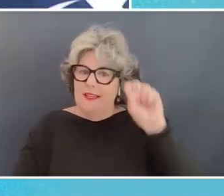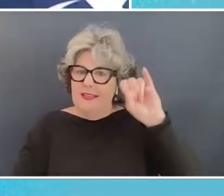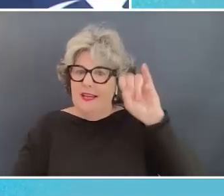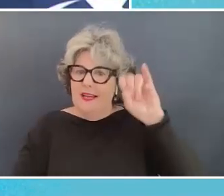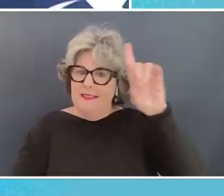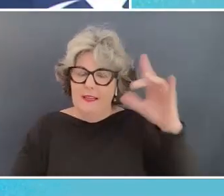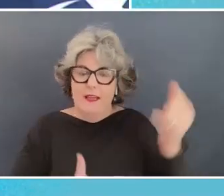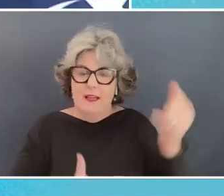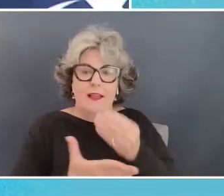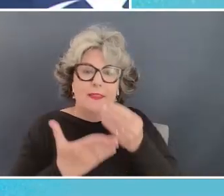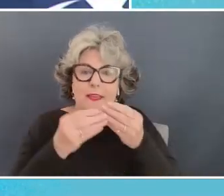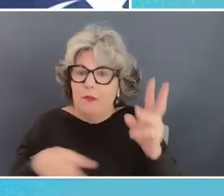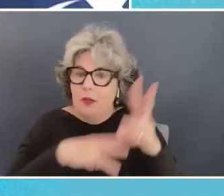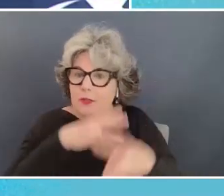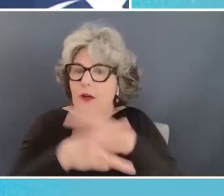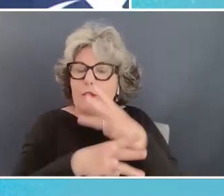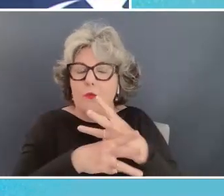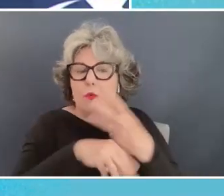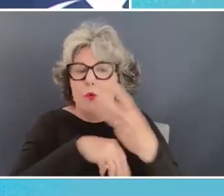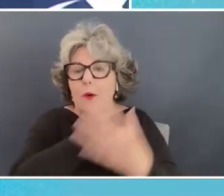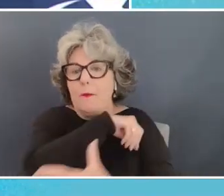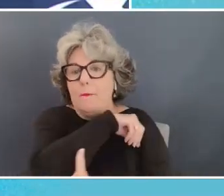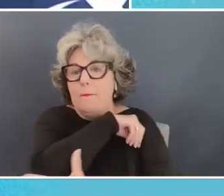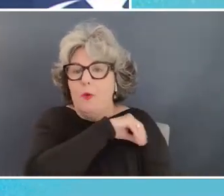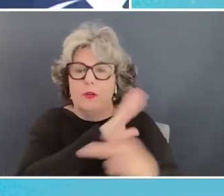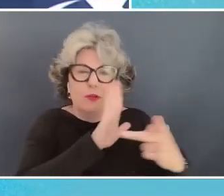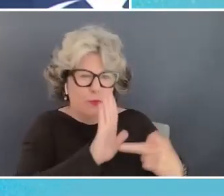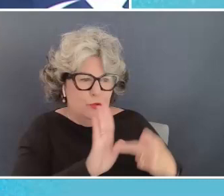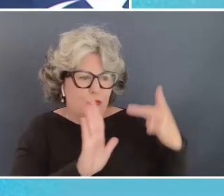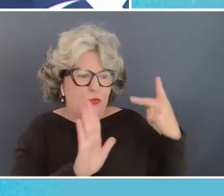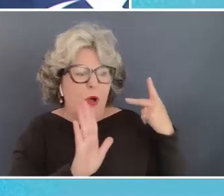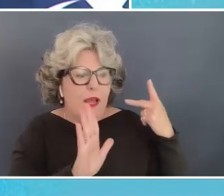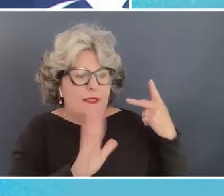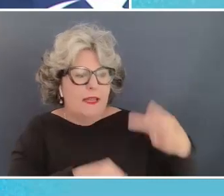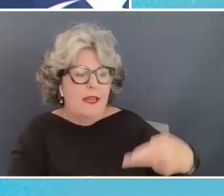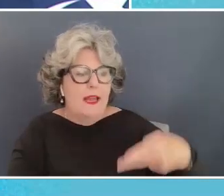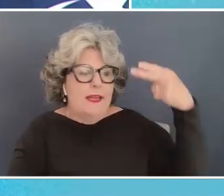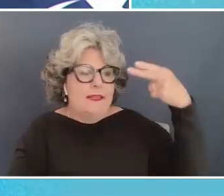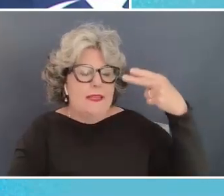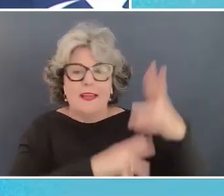world's poorest were twice as high as the world's richest